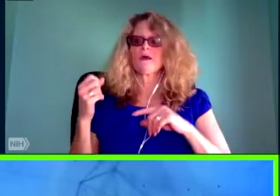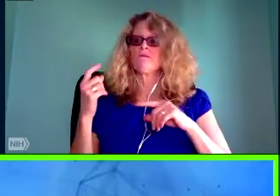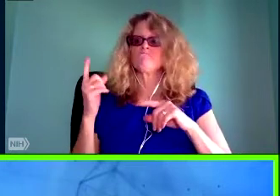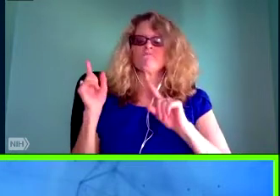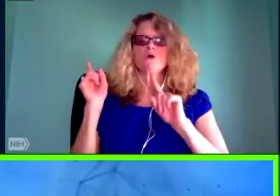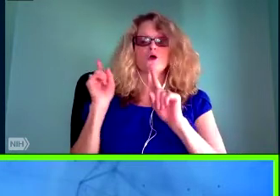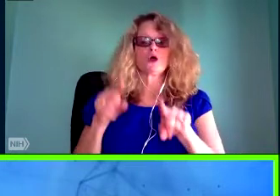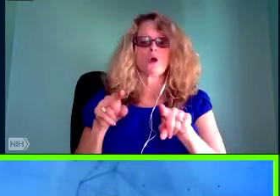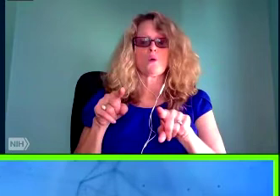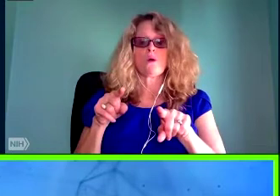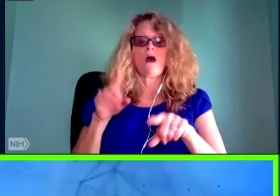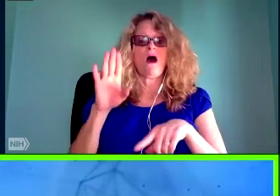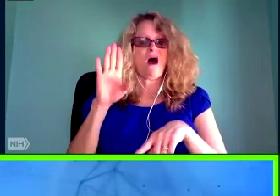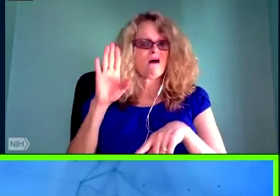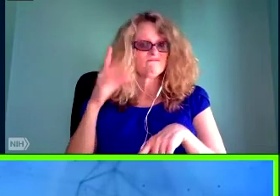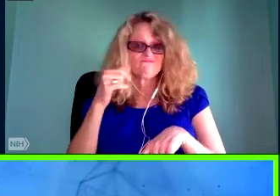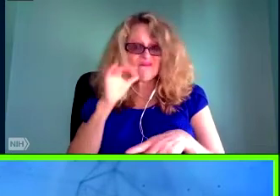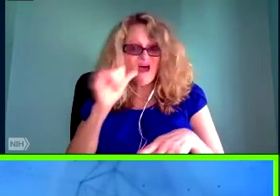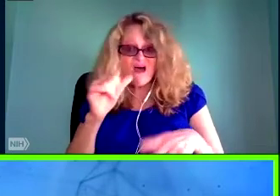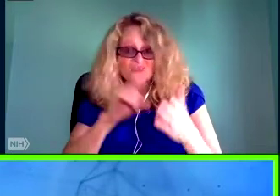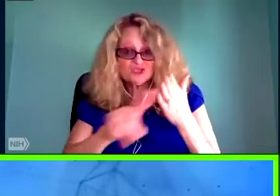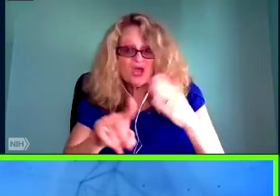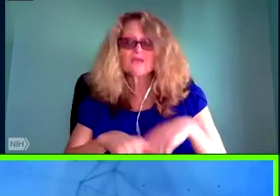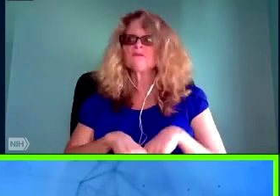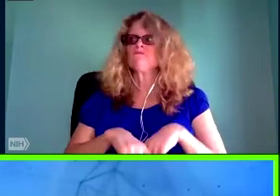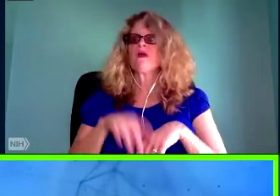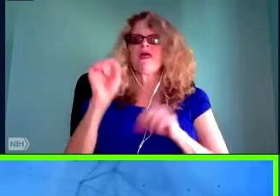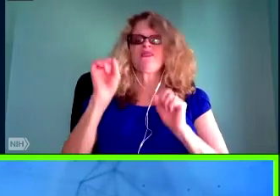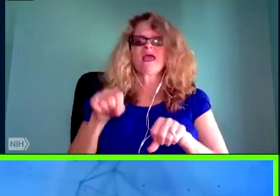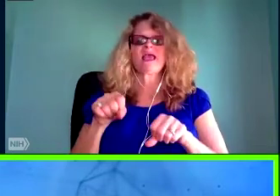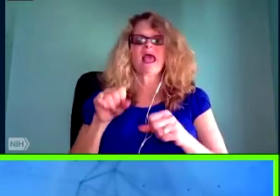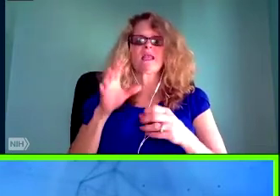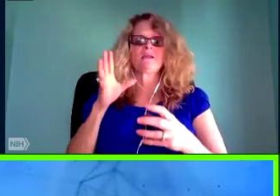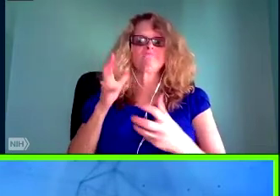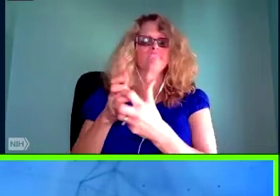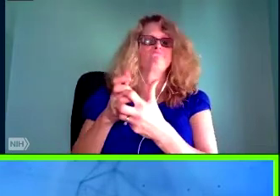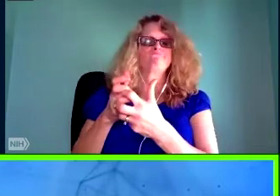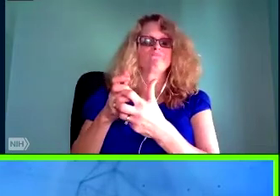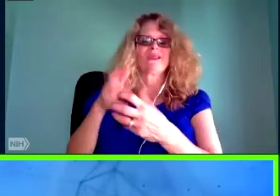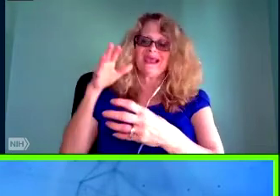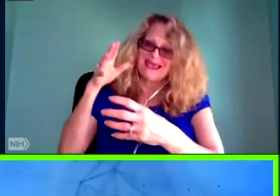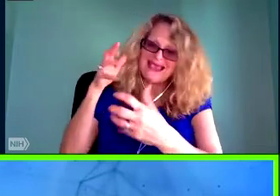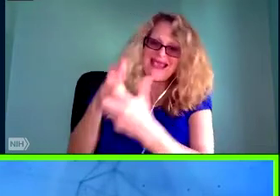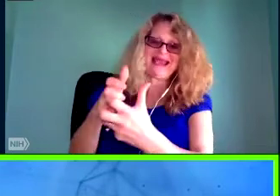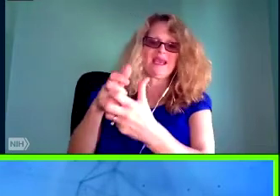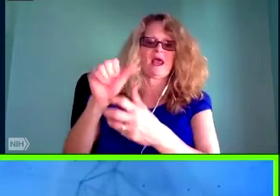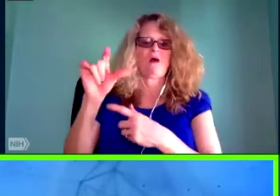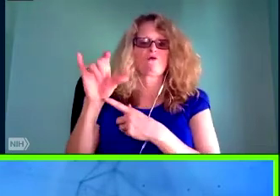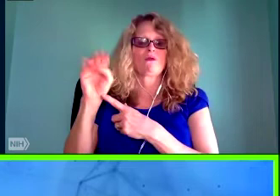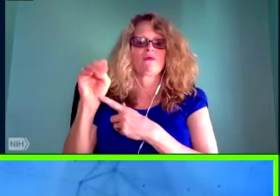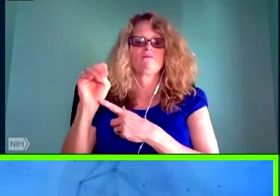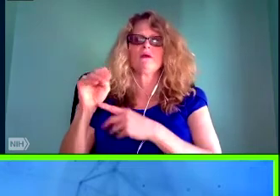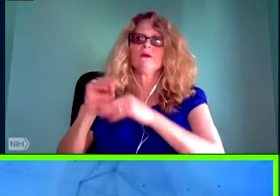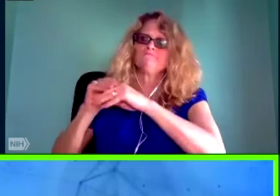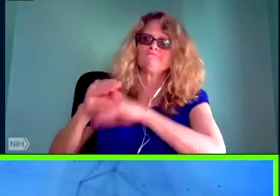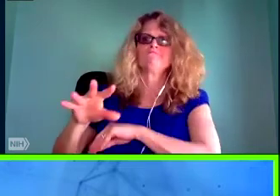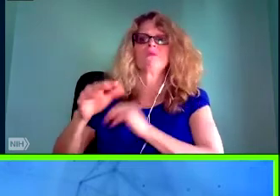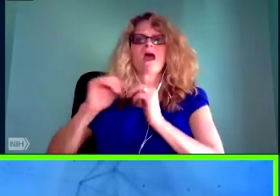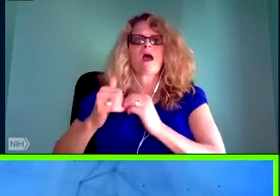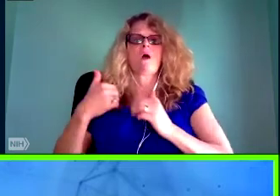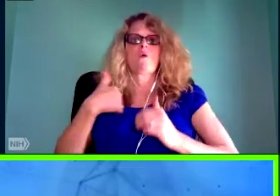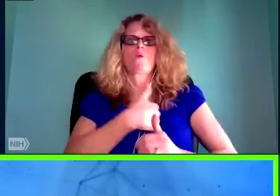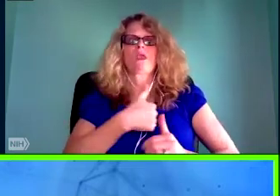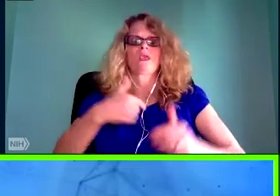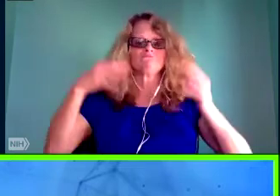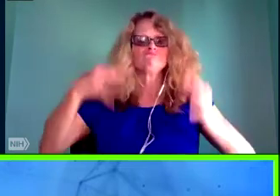world's largest biomedical library and a leader in data science research. The lecture will be followed by a Q&A, so if you have